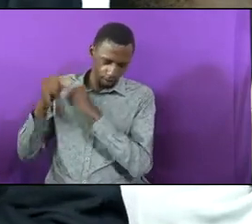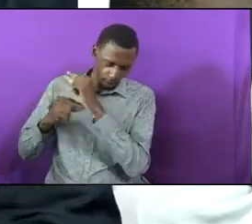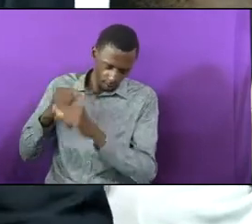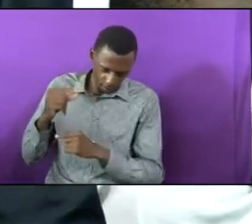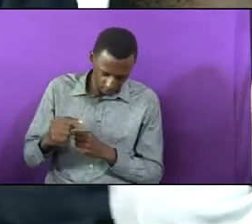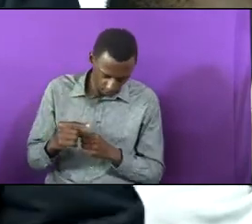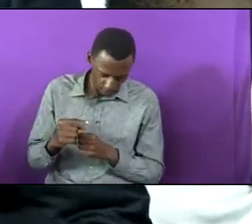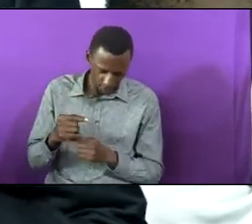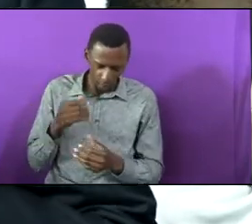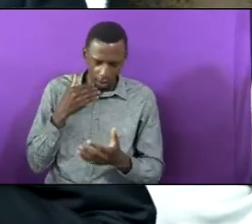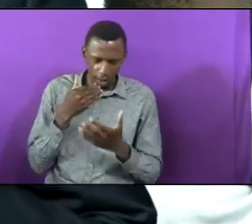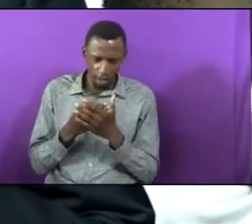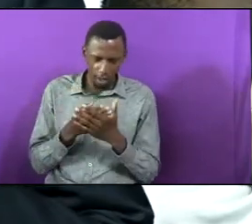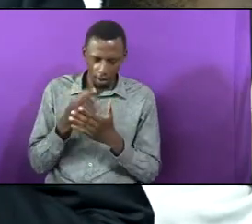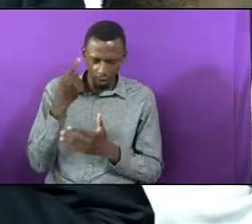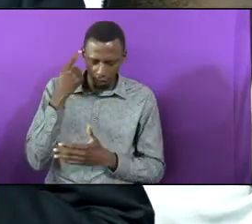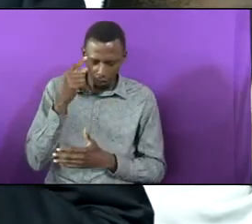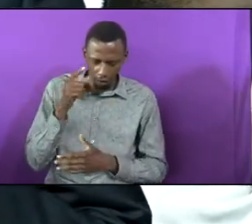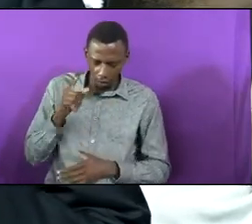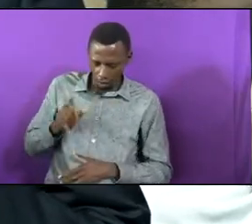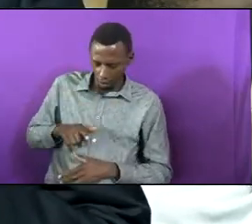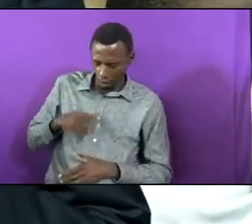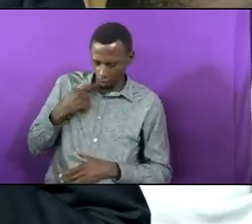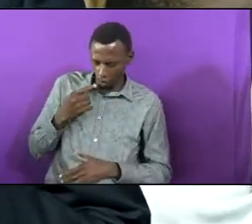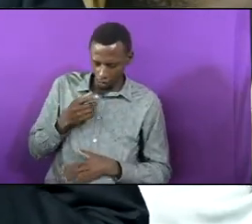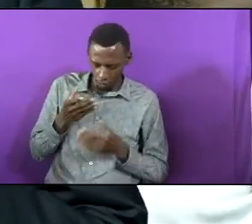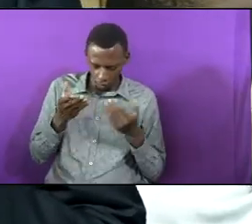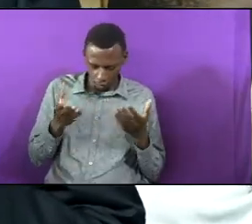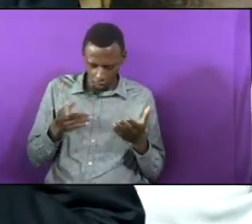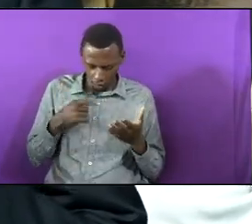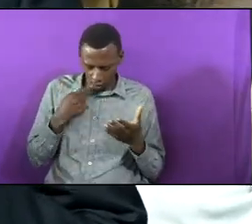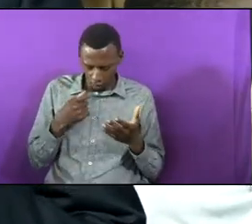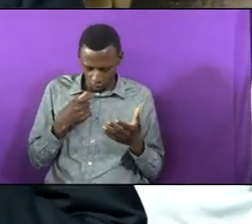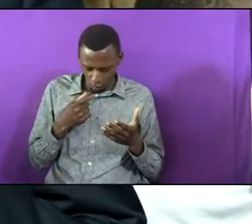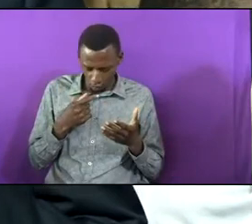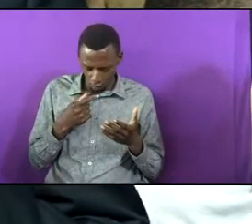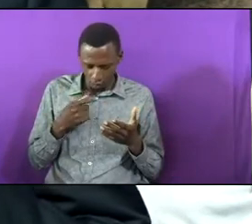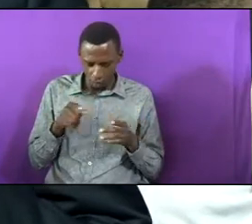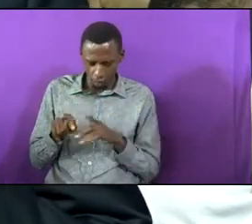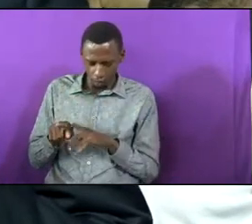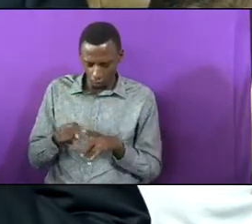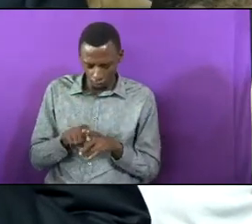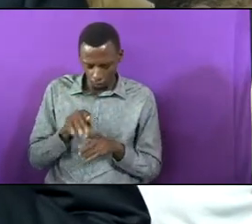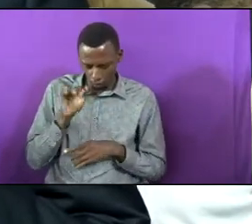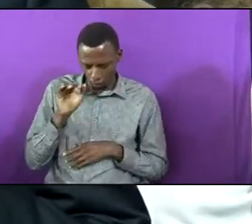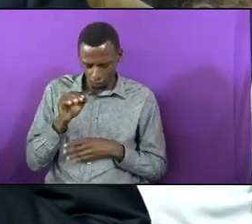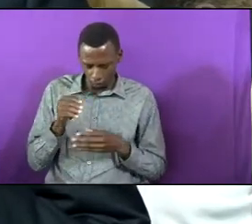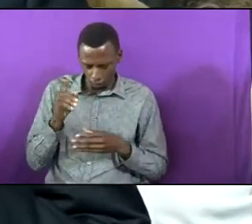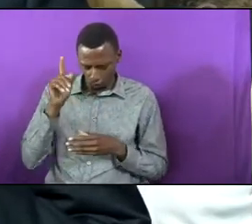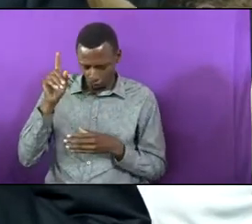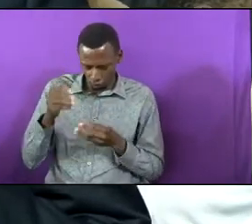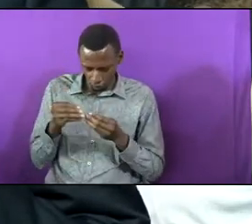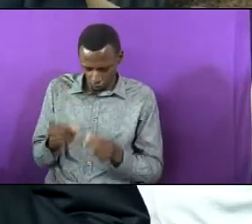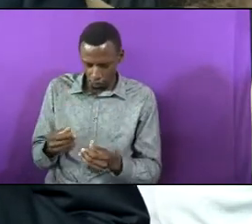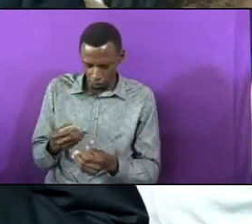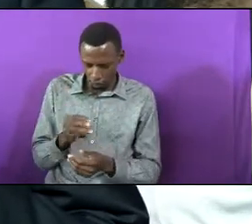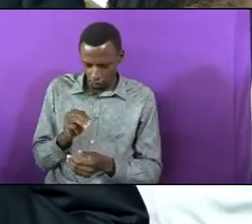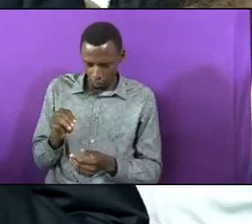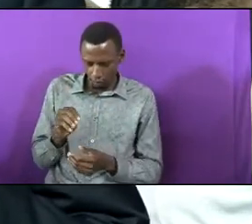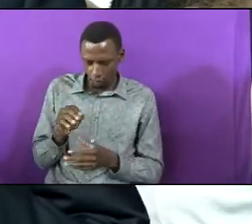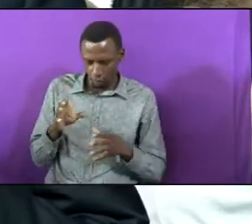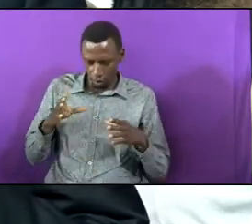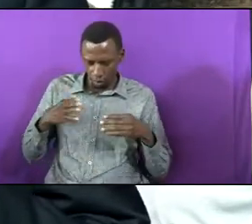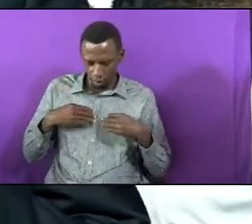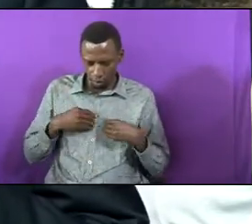and who also request that they may be conquered of you. accept their